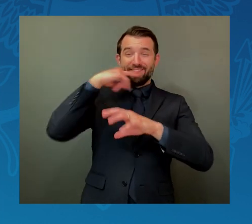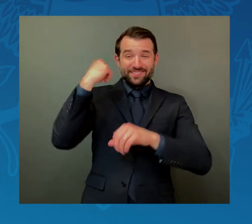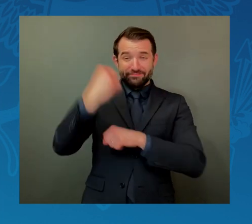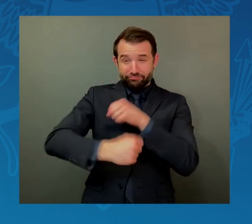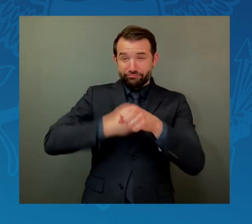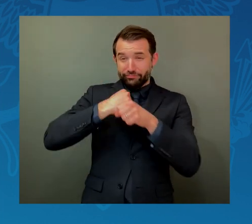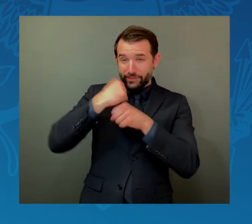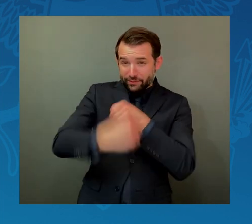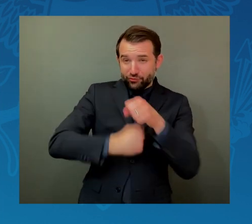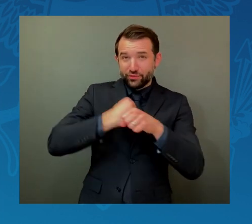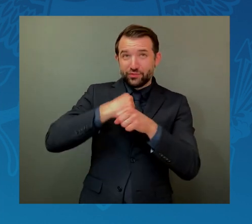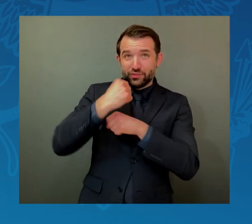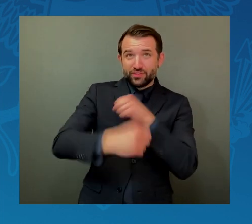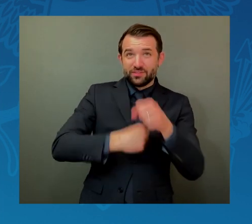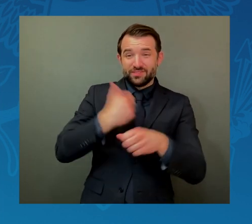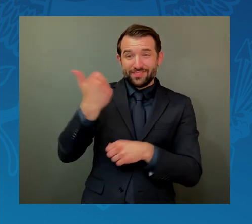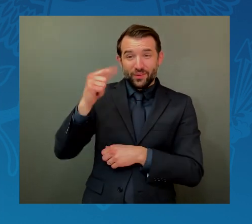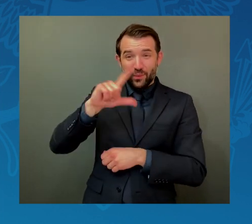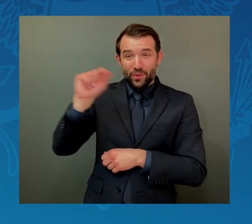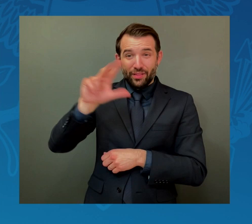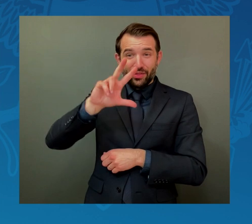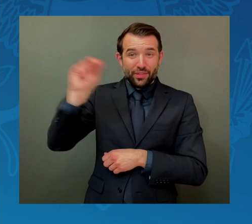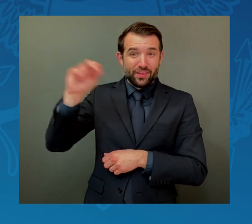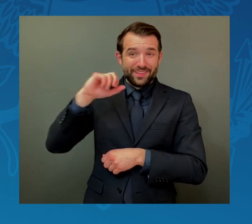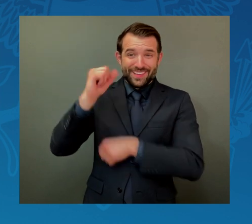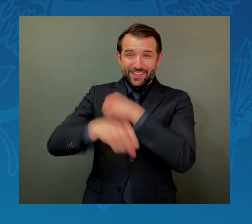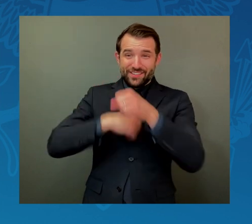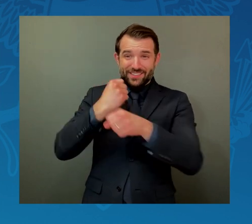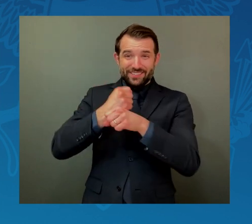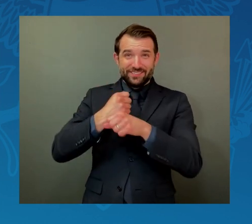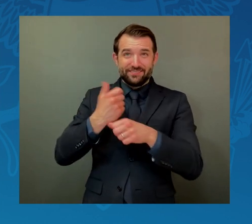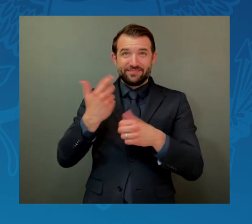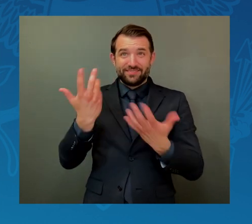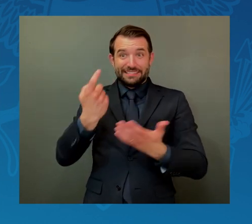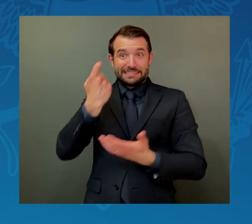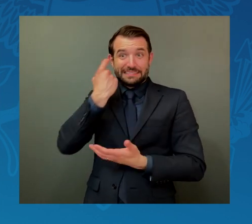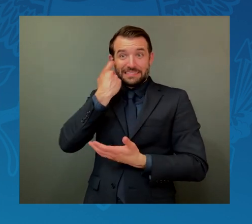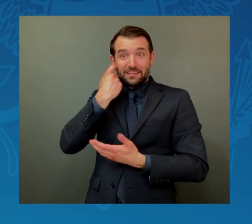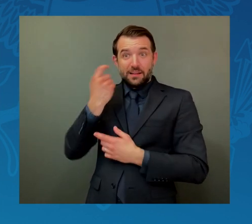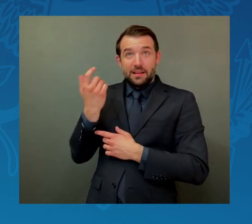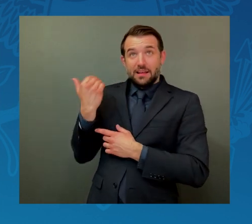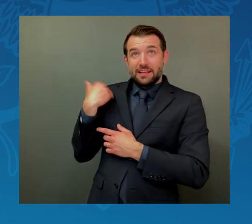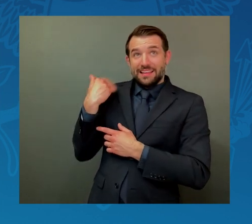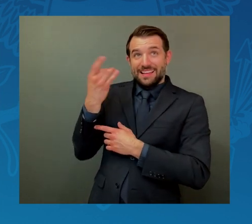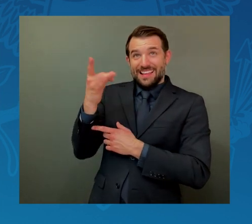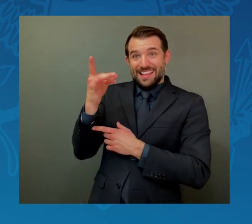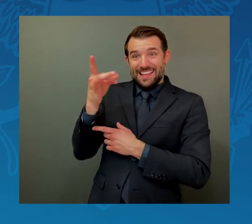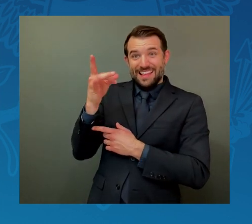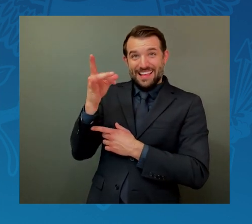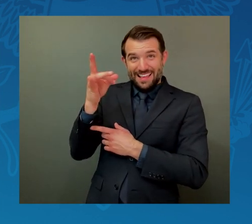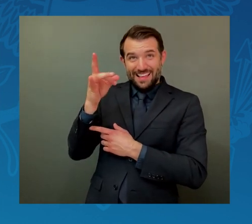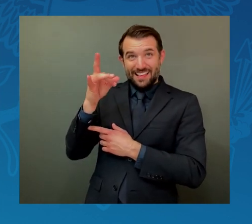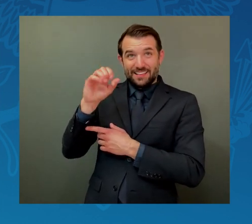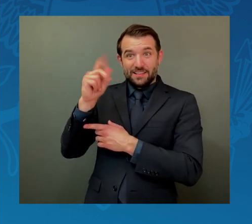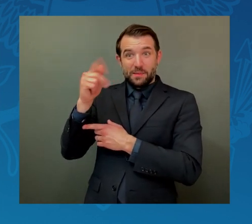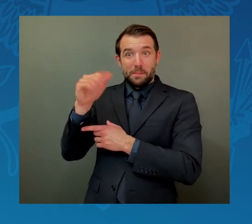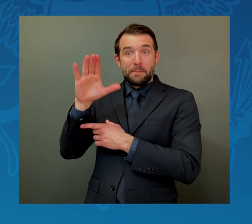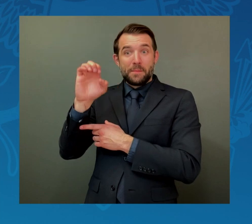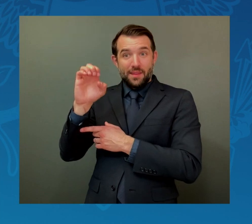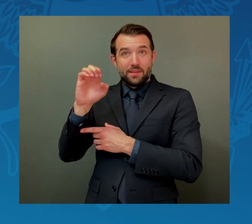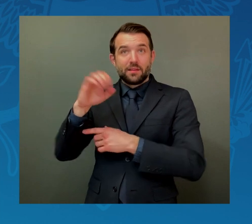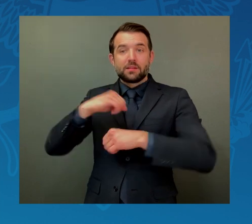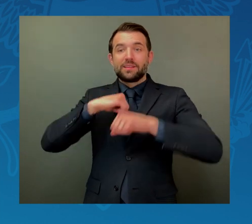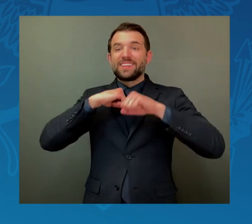I just received a briefing from the 18th Space Defense Squadron, and their work is incredibly